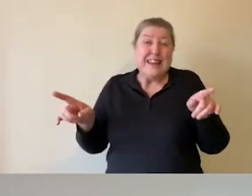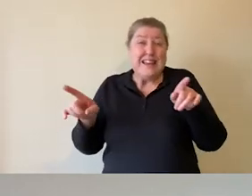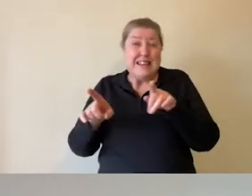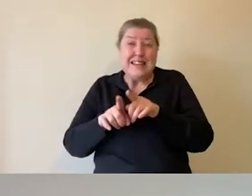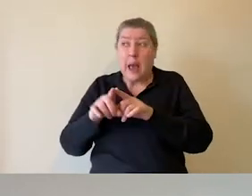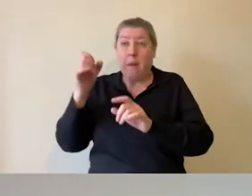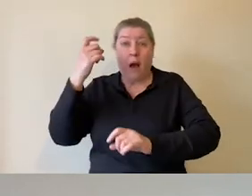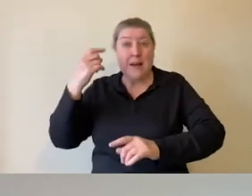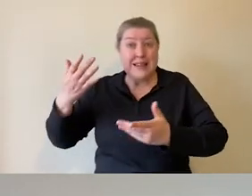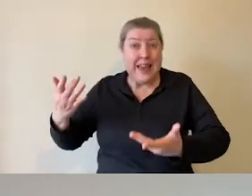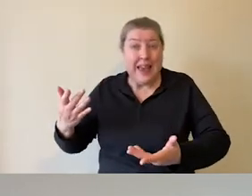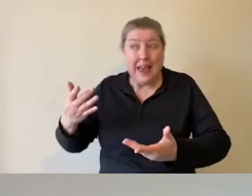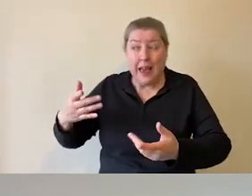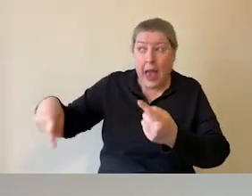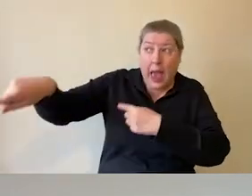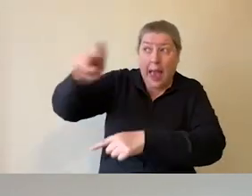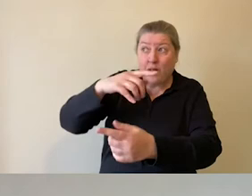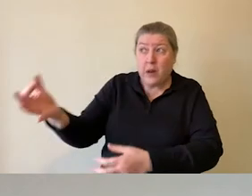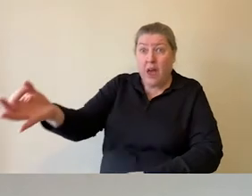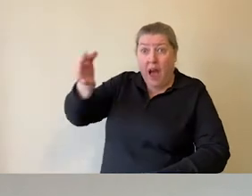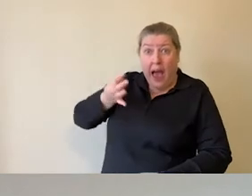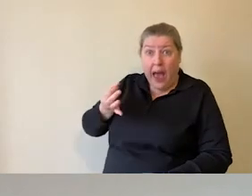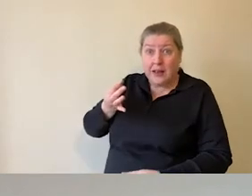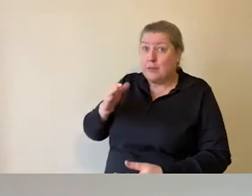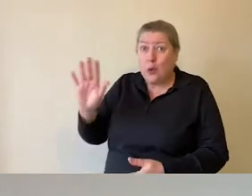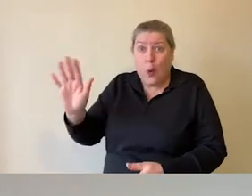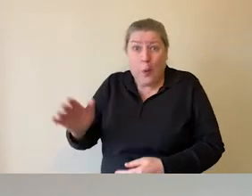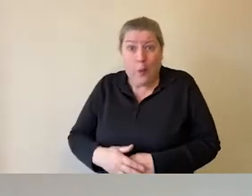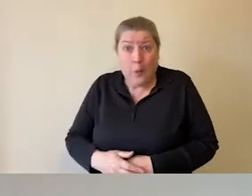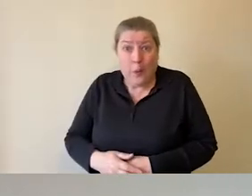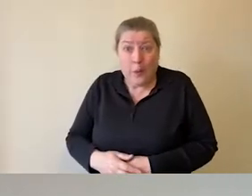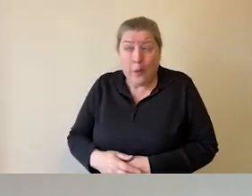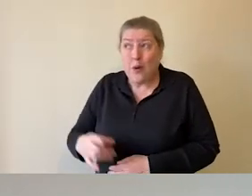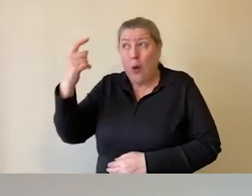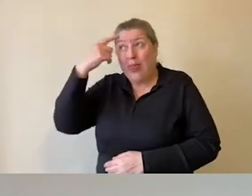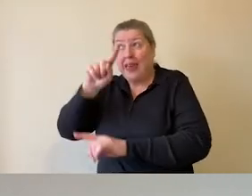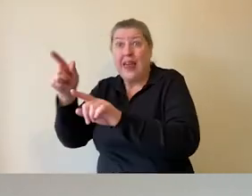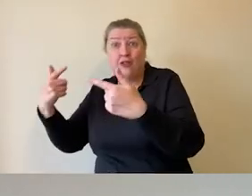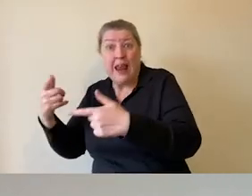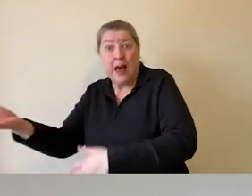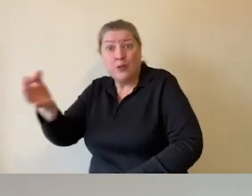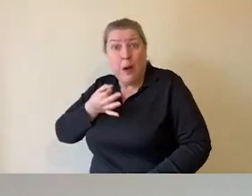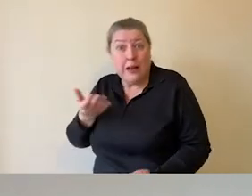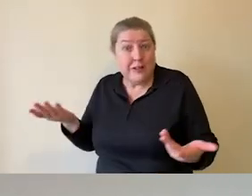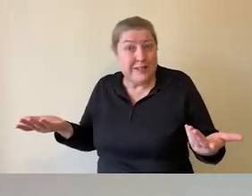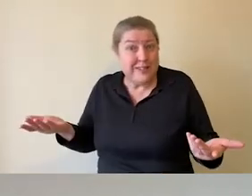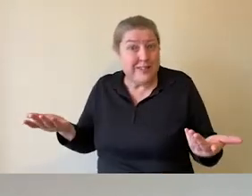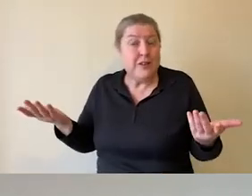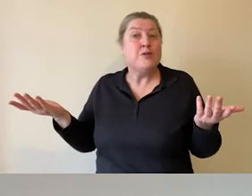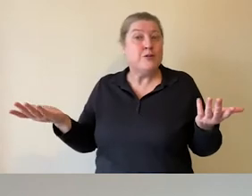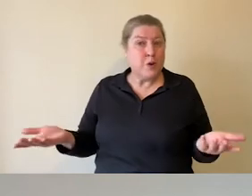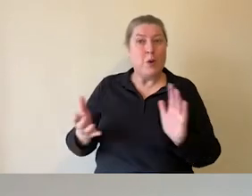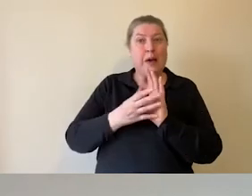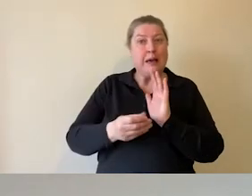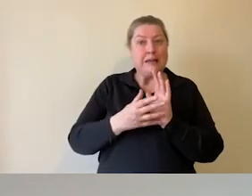everyone likes to ask and not everyone thinks they are allowed to ask. So for example,